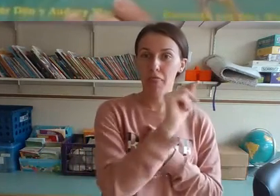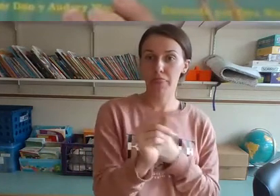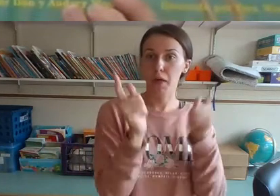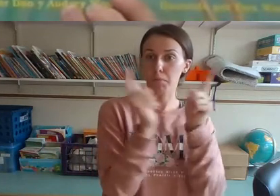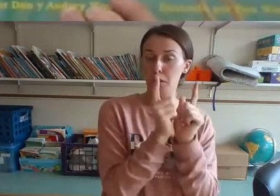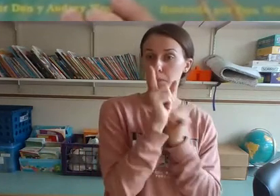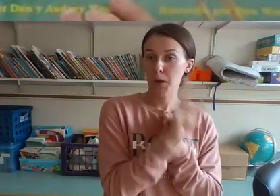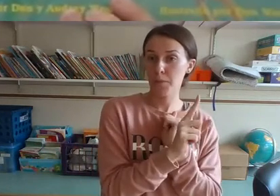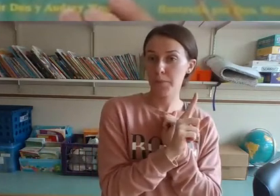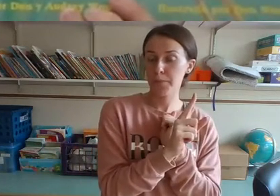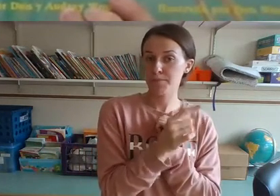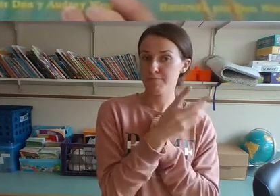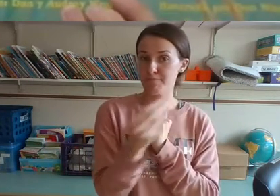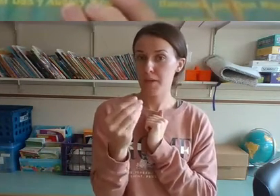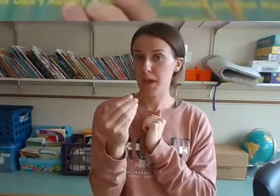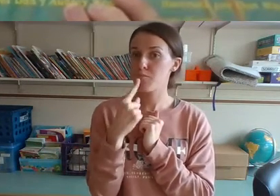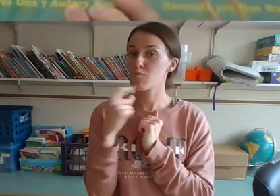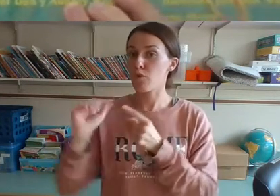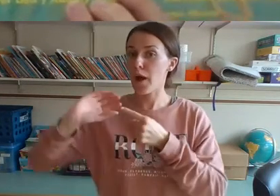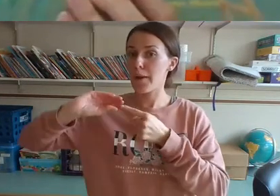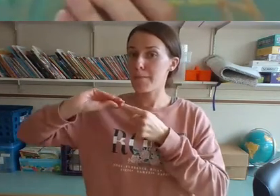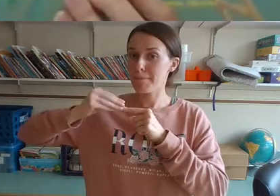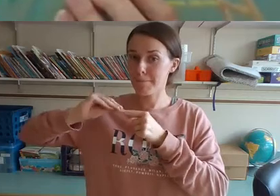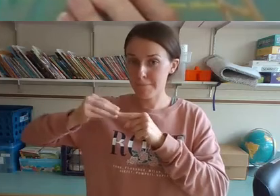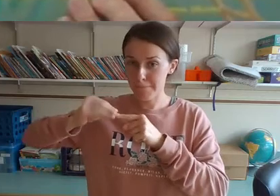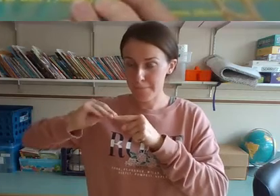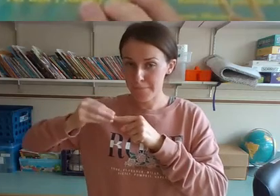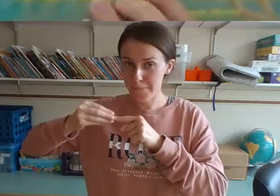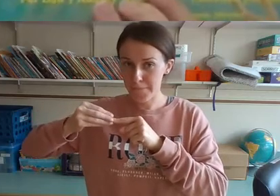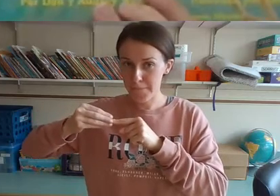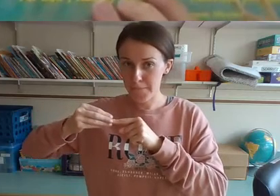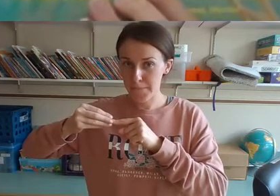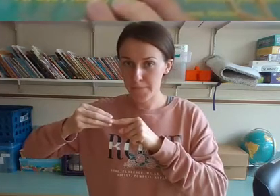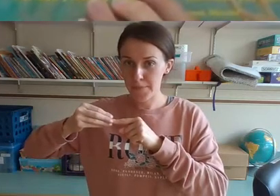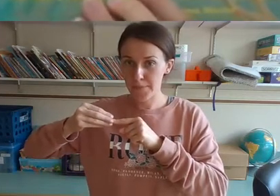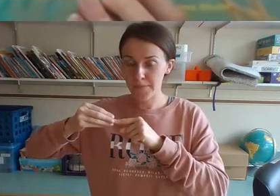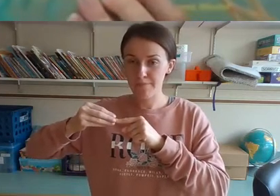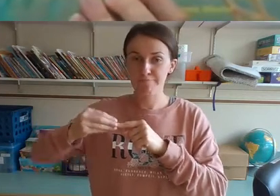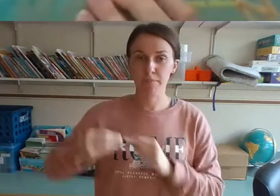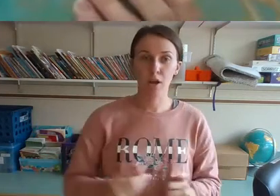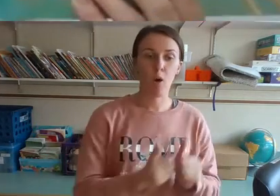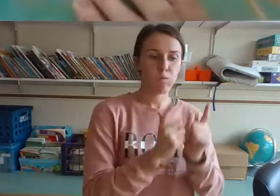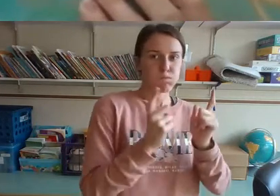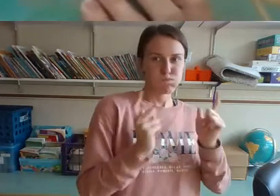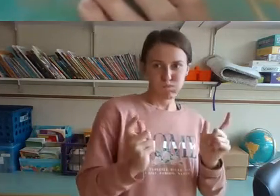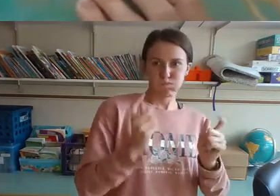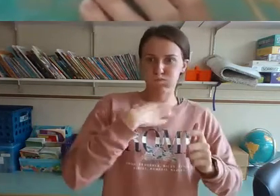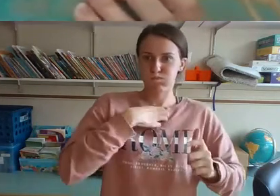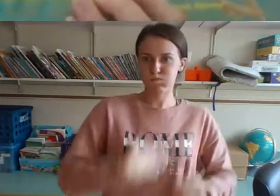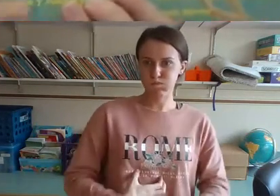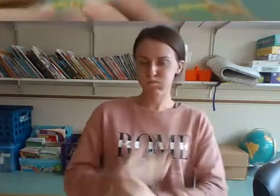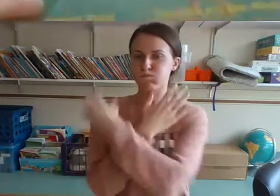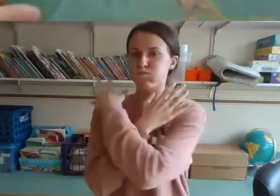The Little Mouse and the Red Ripe Strawberry and the Big Hungry Bear.